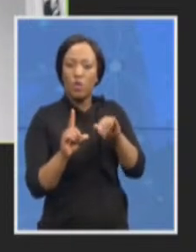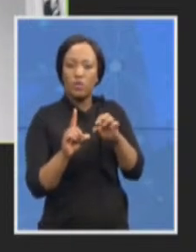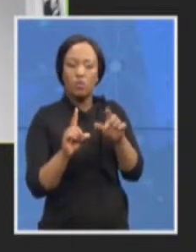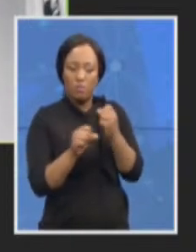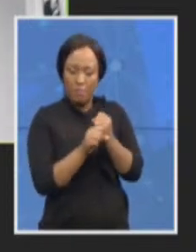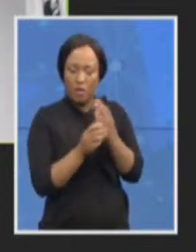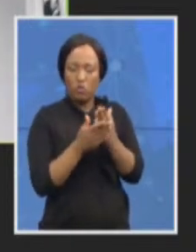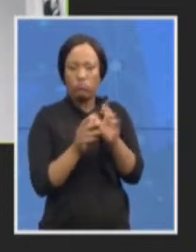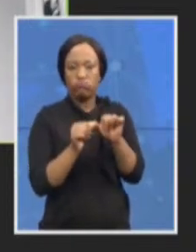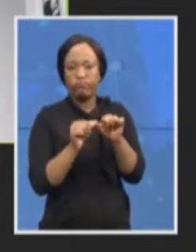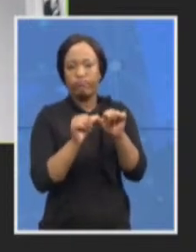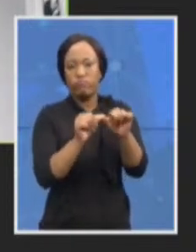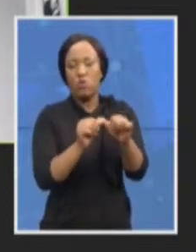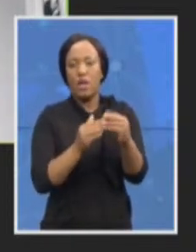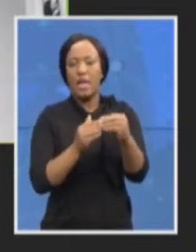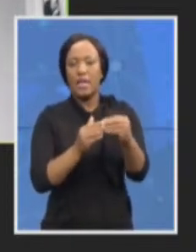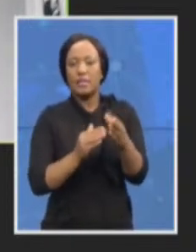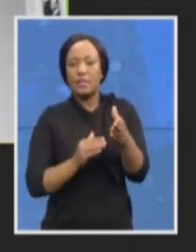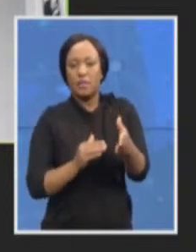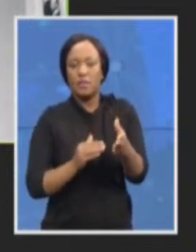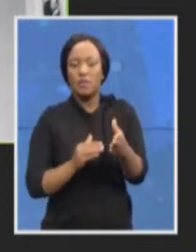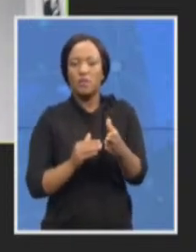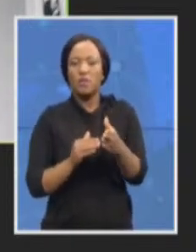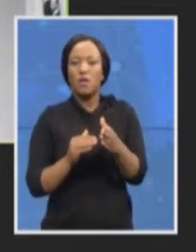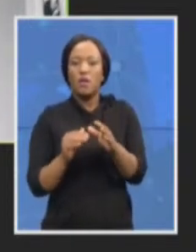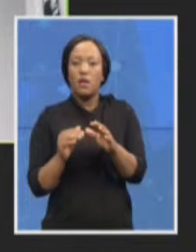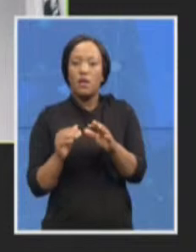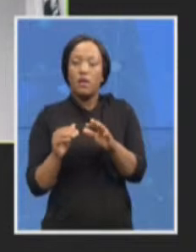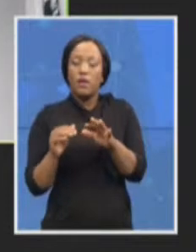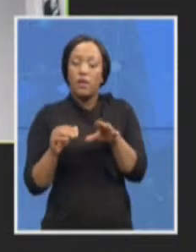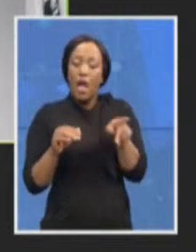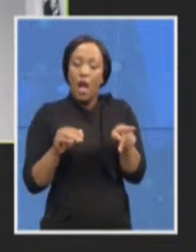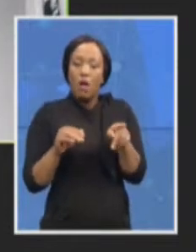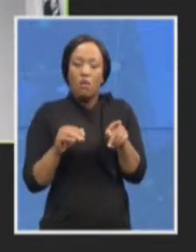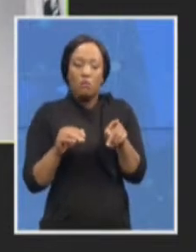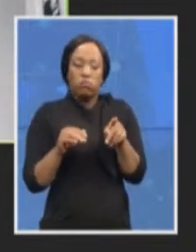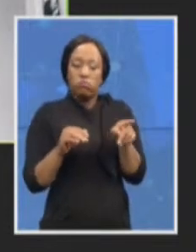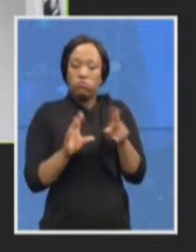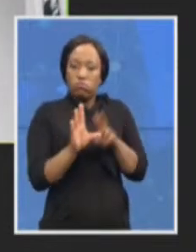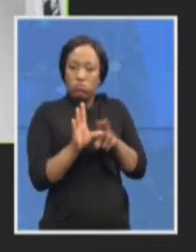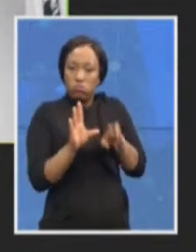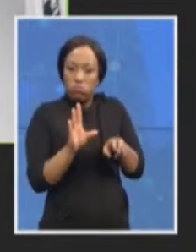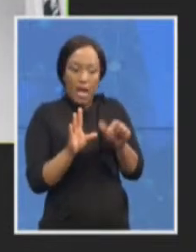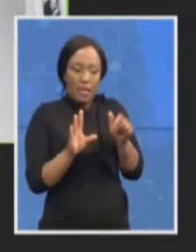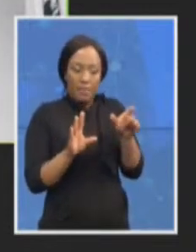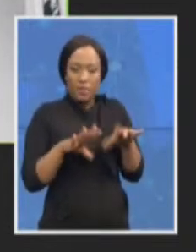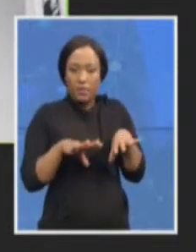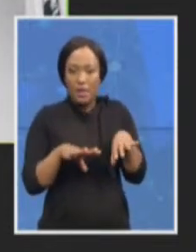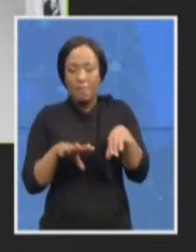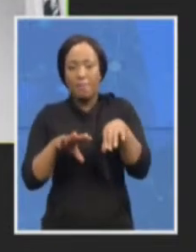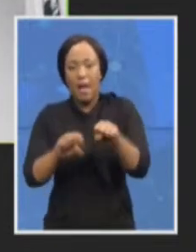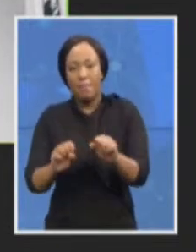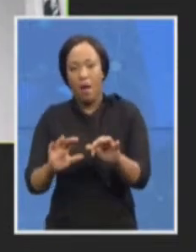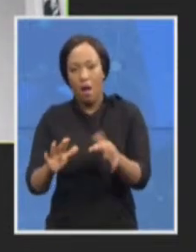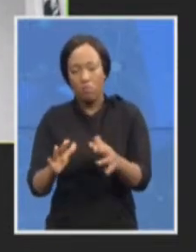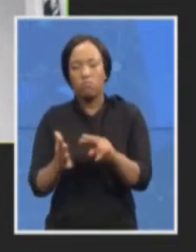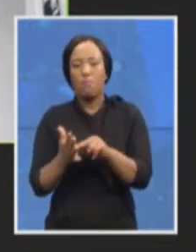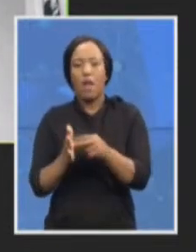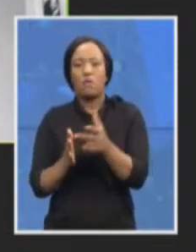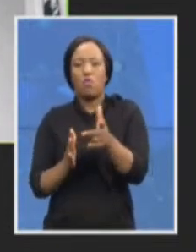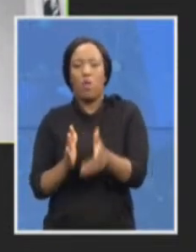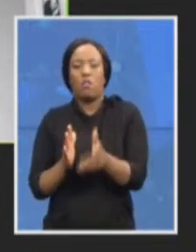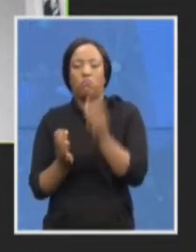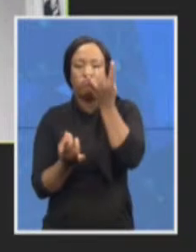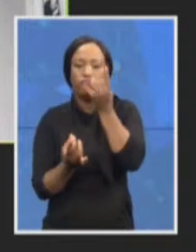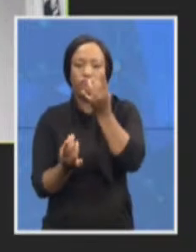include interim management and oversight arrangements to ensure that the ID delivers on its mandate. The process to appoint